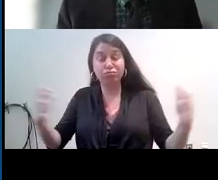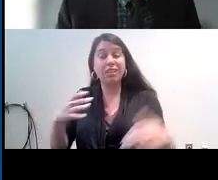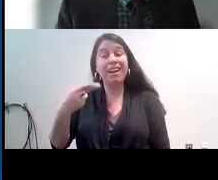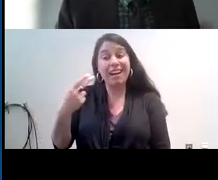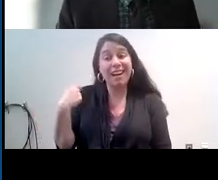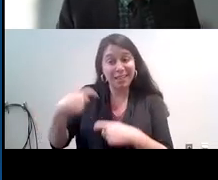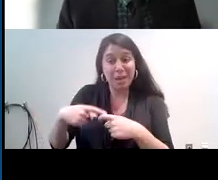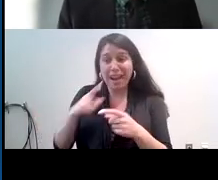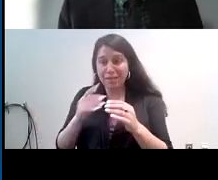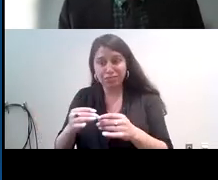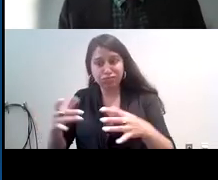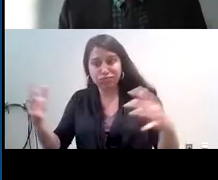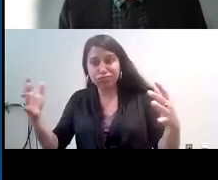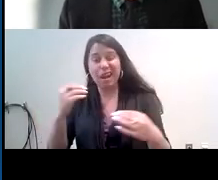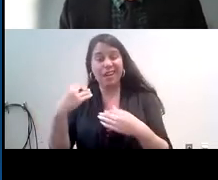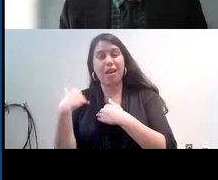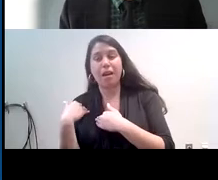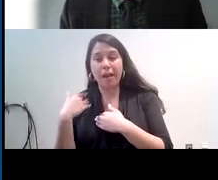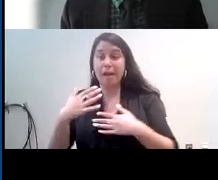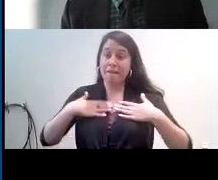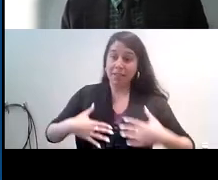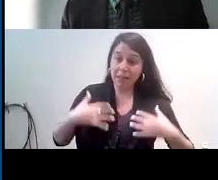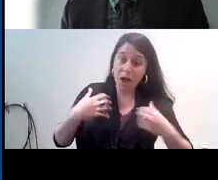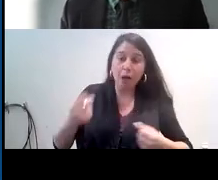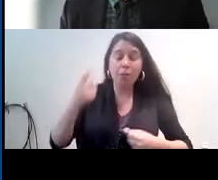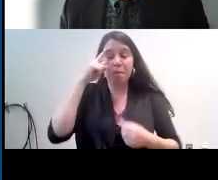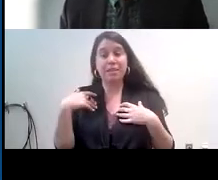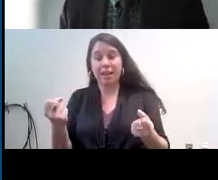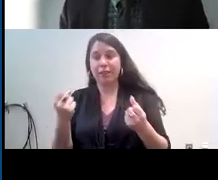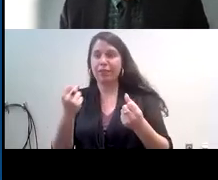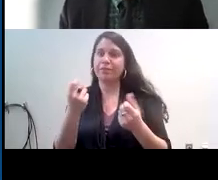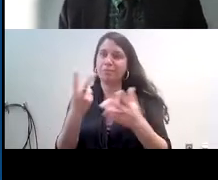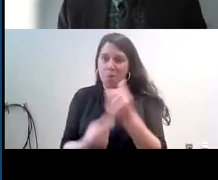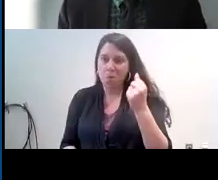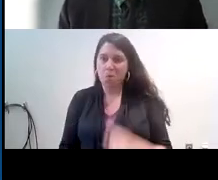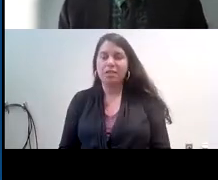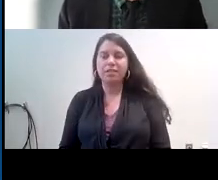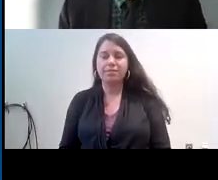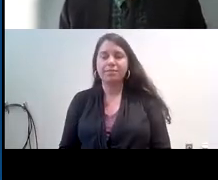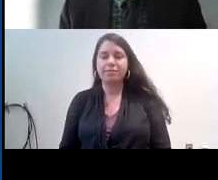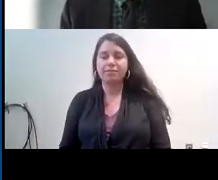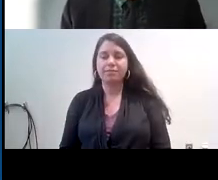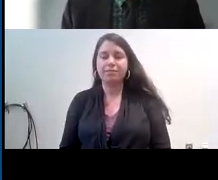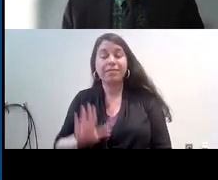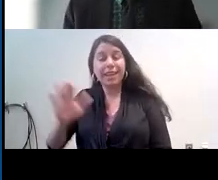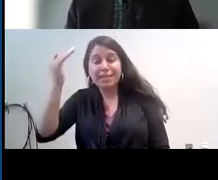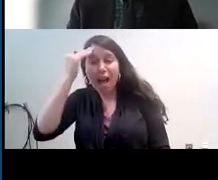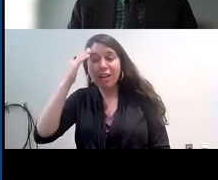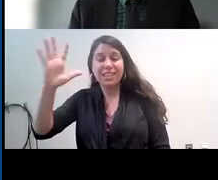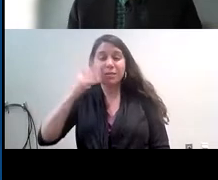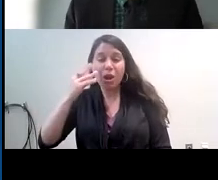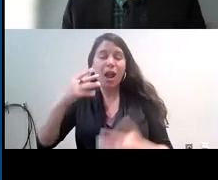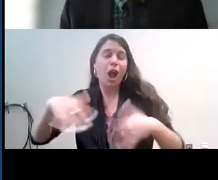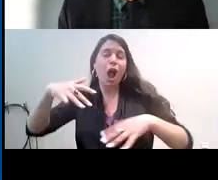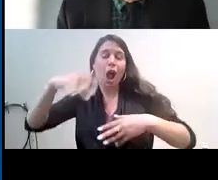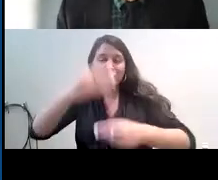burden of mental and physical health comorbidities that they carry. He's also generous with his knowledge and experience and a real